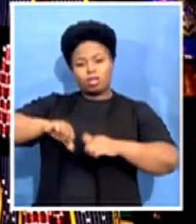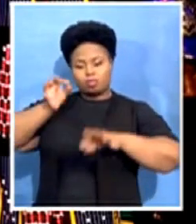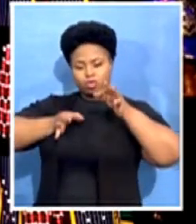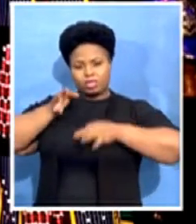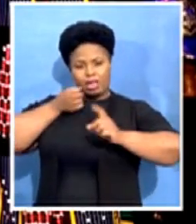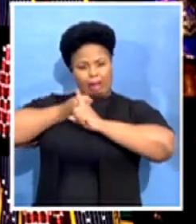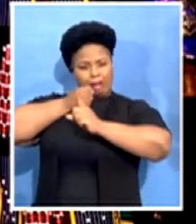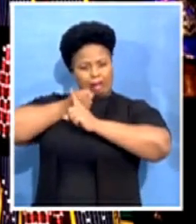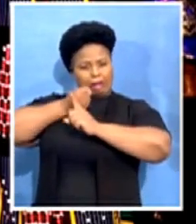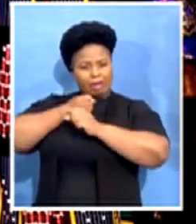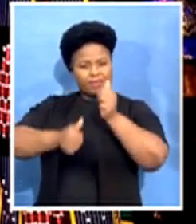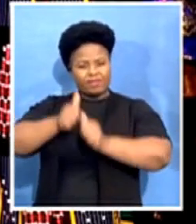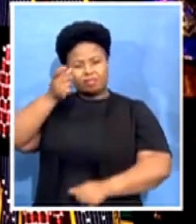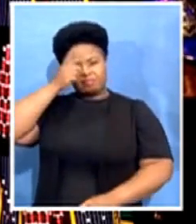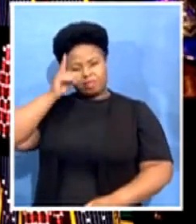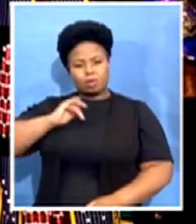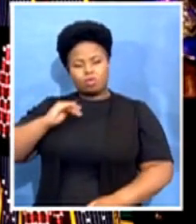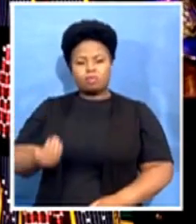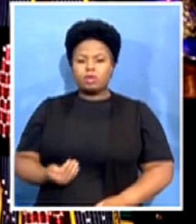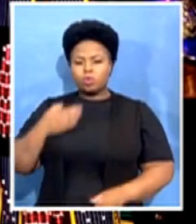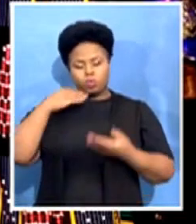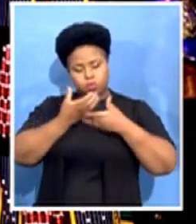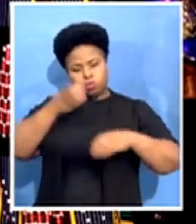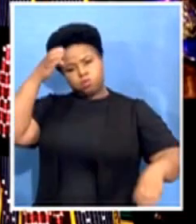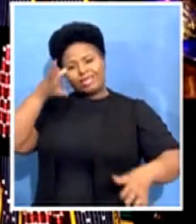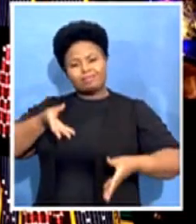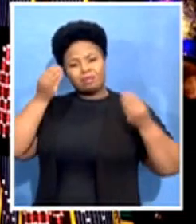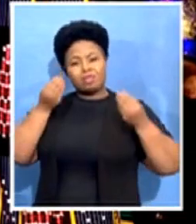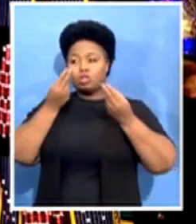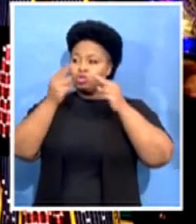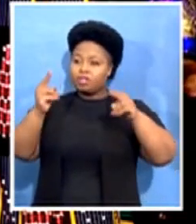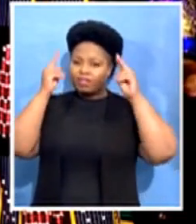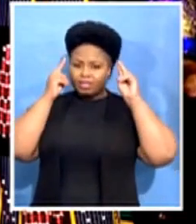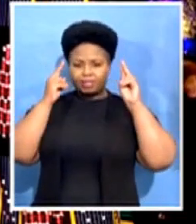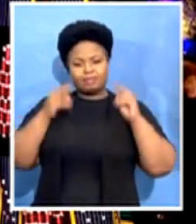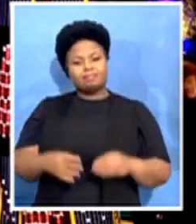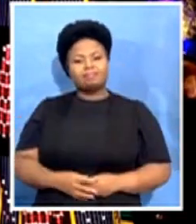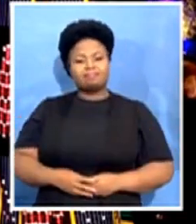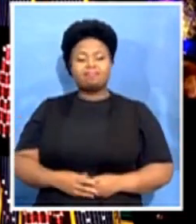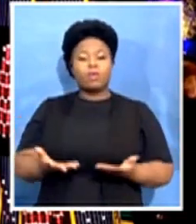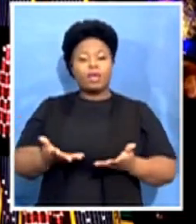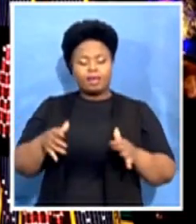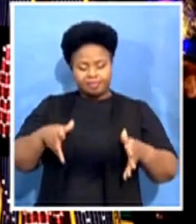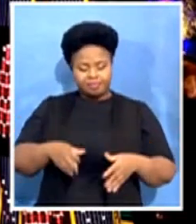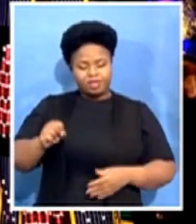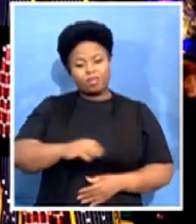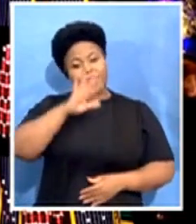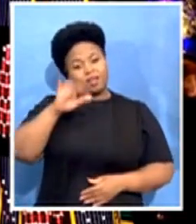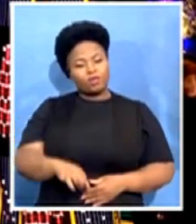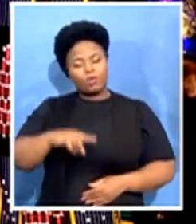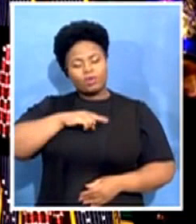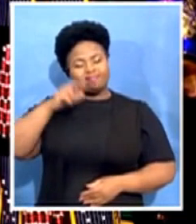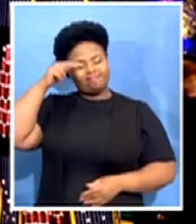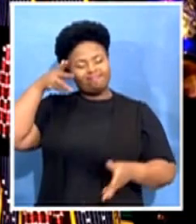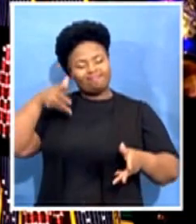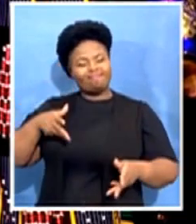to acquire a university degree in South Africa after having graduated with a bachelor